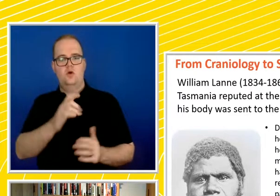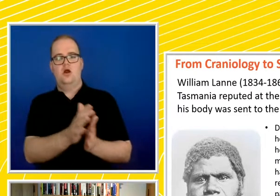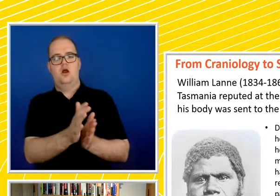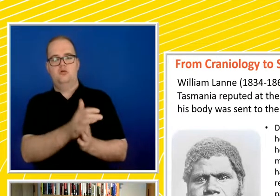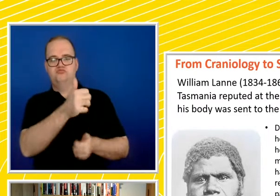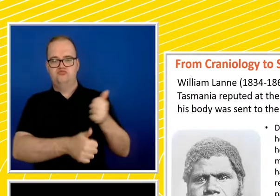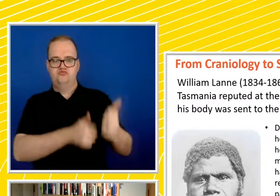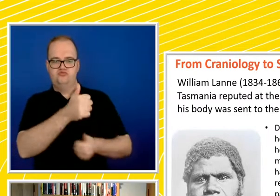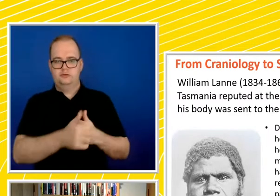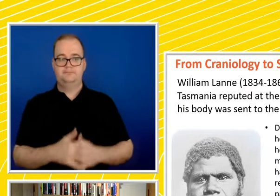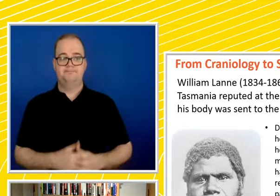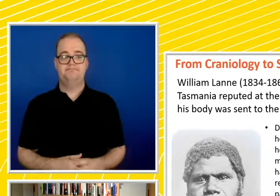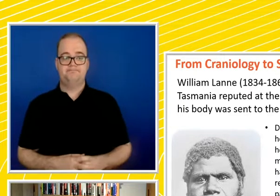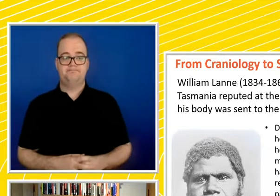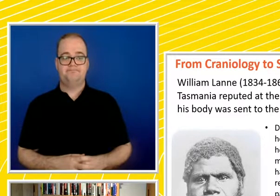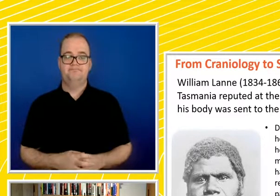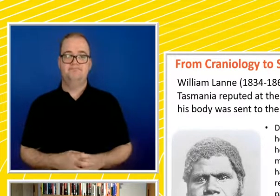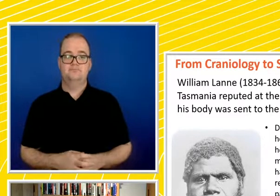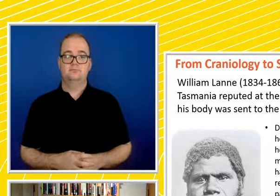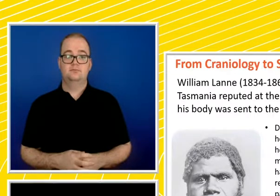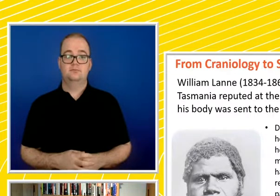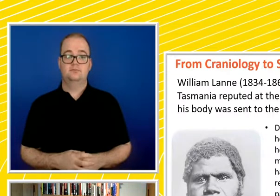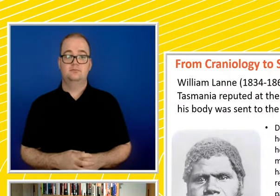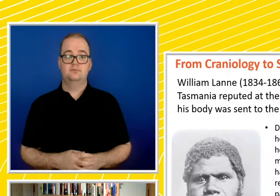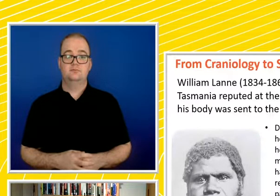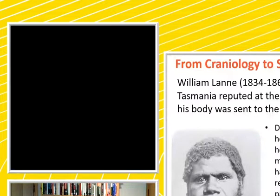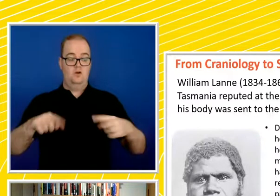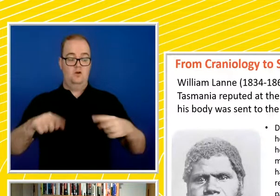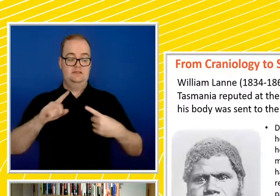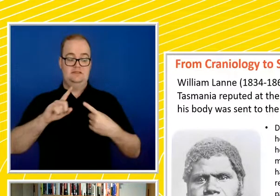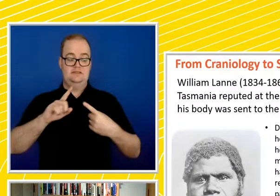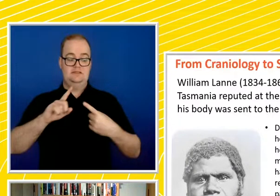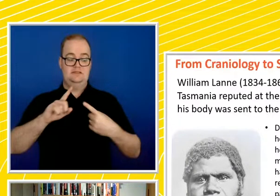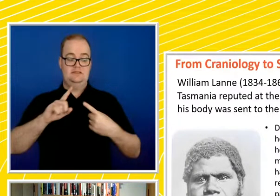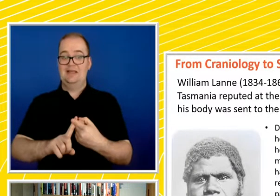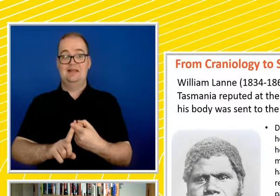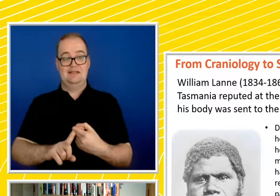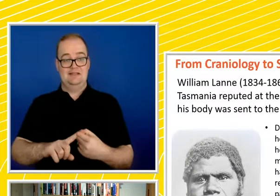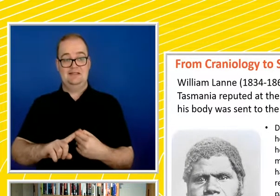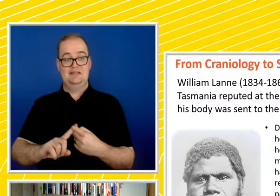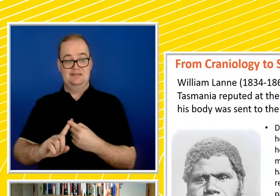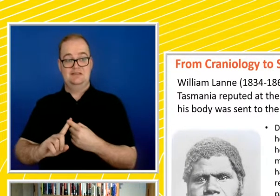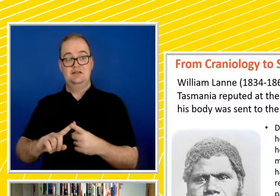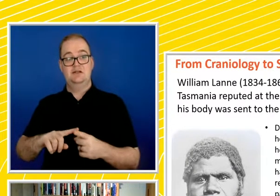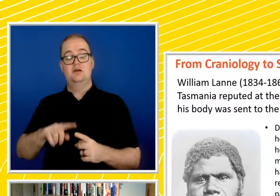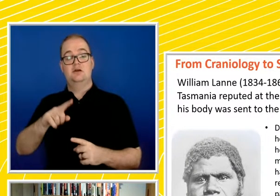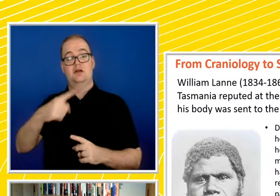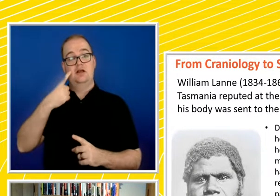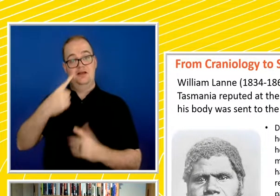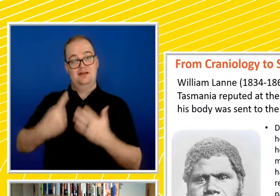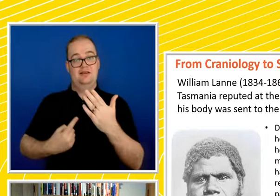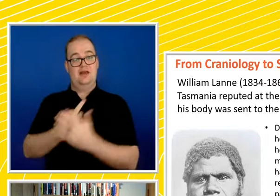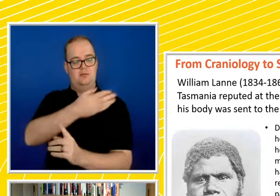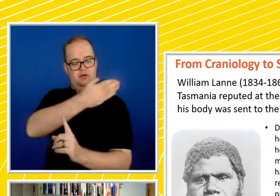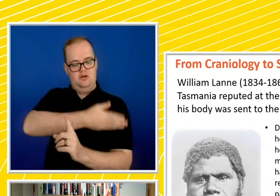to be, continues to be echoes of this history coming down through our history.